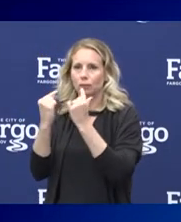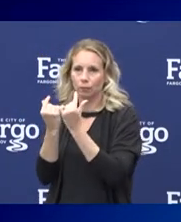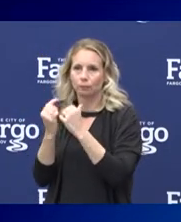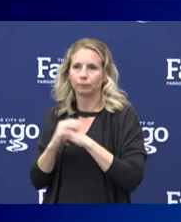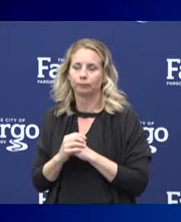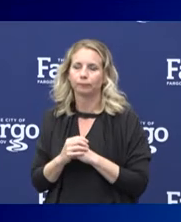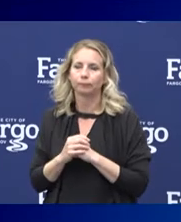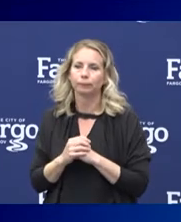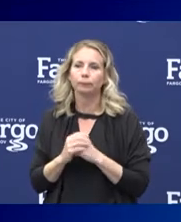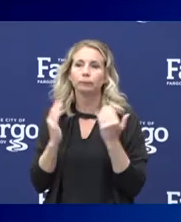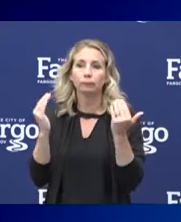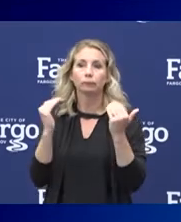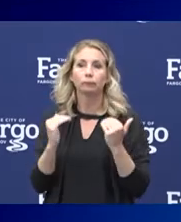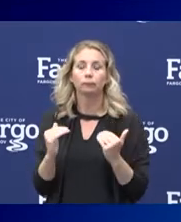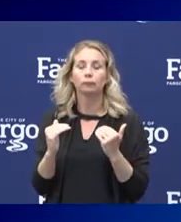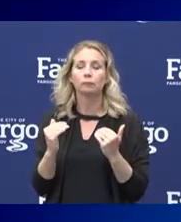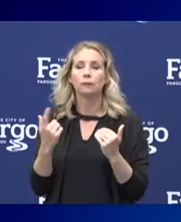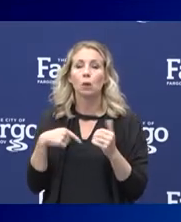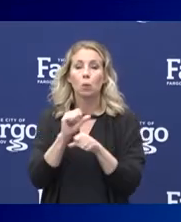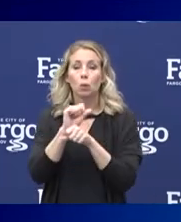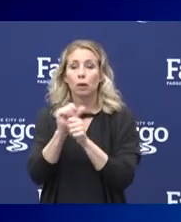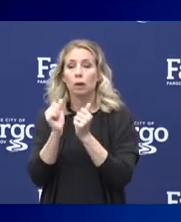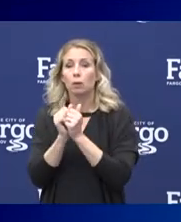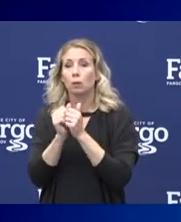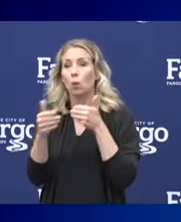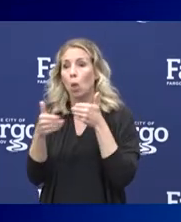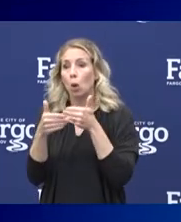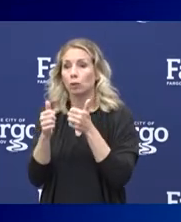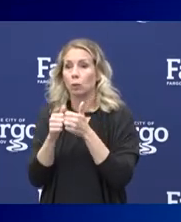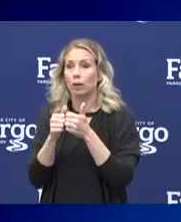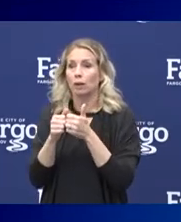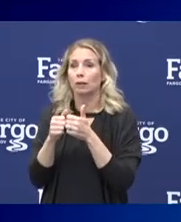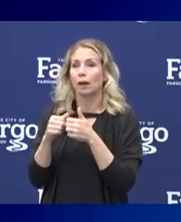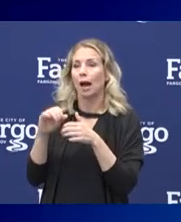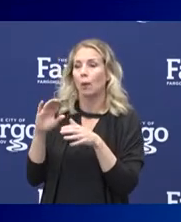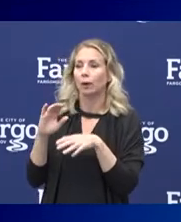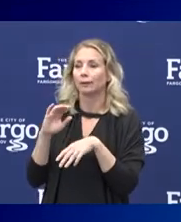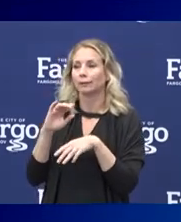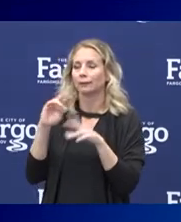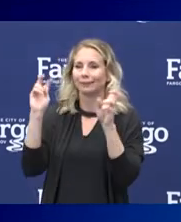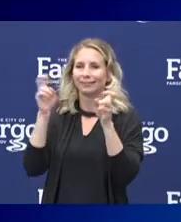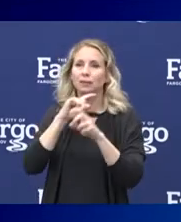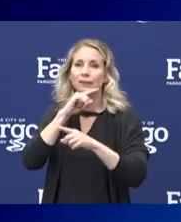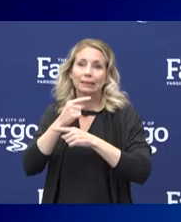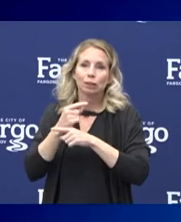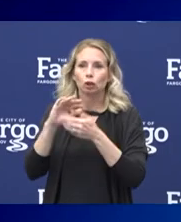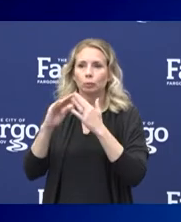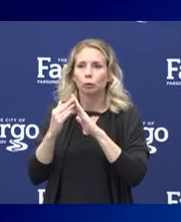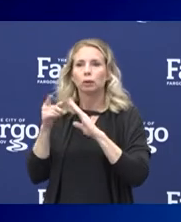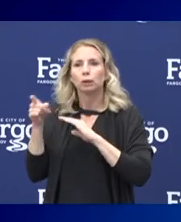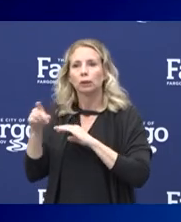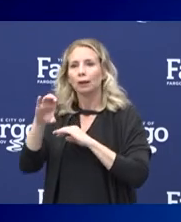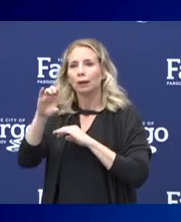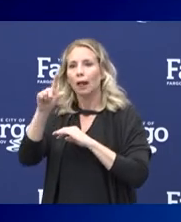next slide, please, working close with our sister community across the river. With Clay County,